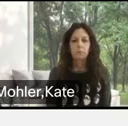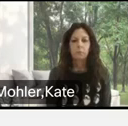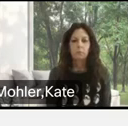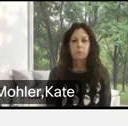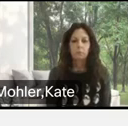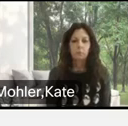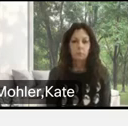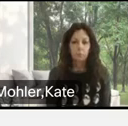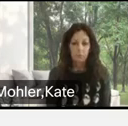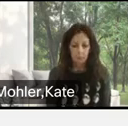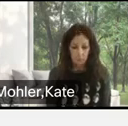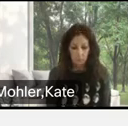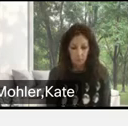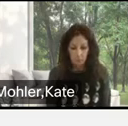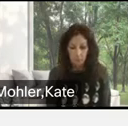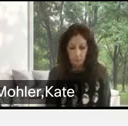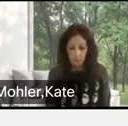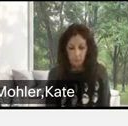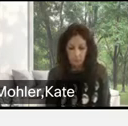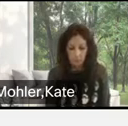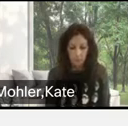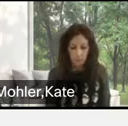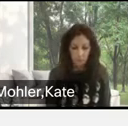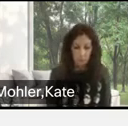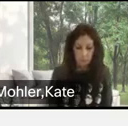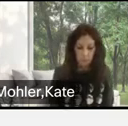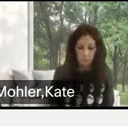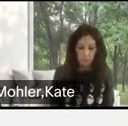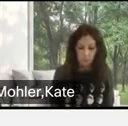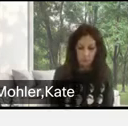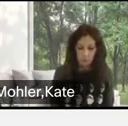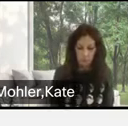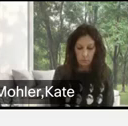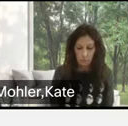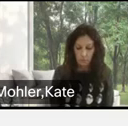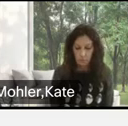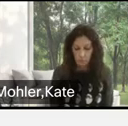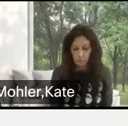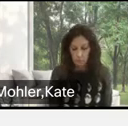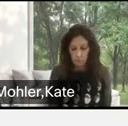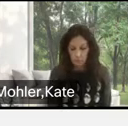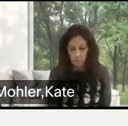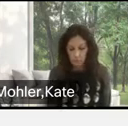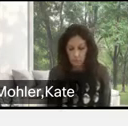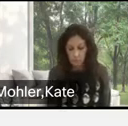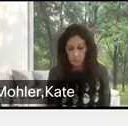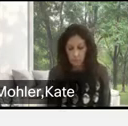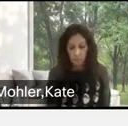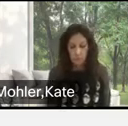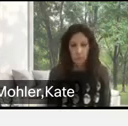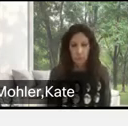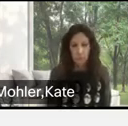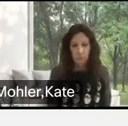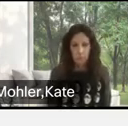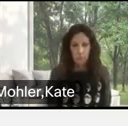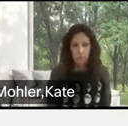And we know that right now, the district is having multiple different things coming from different angles that are impacting us financially, really requiring